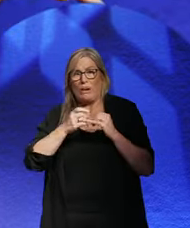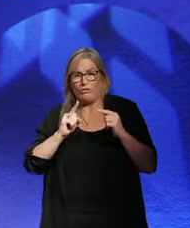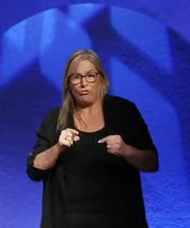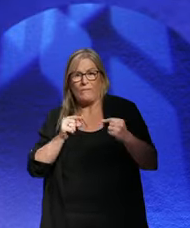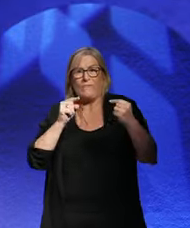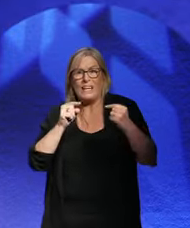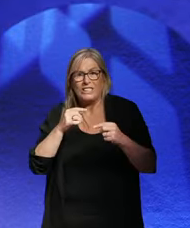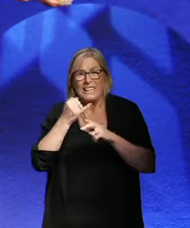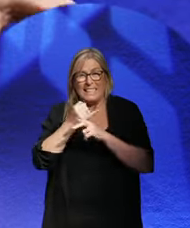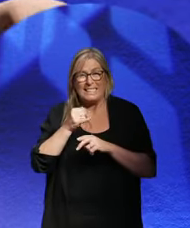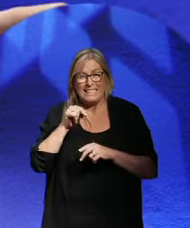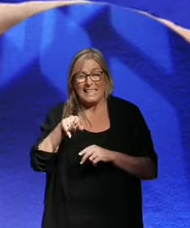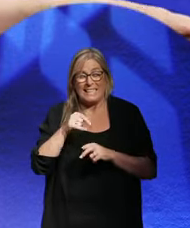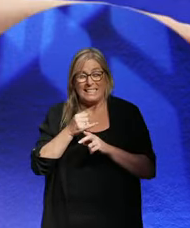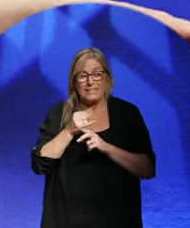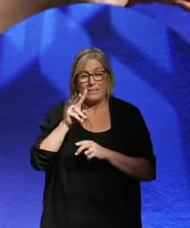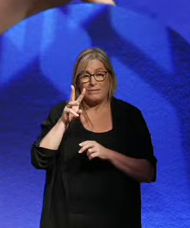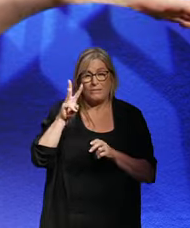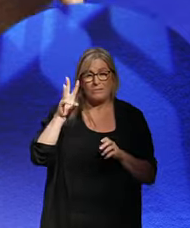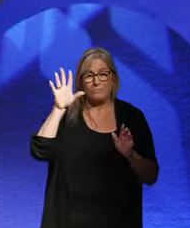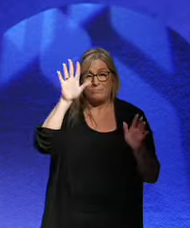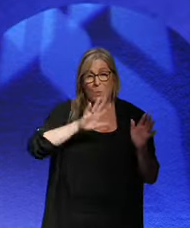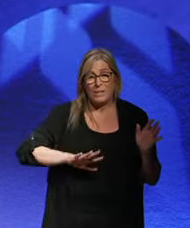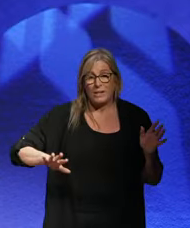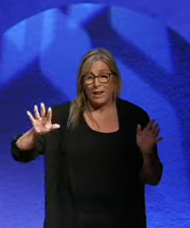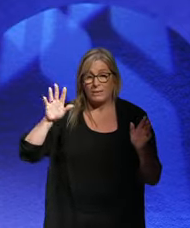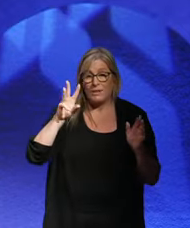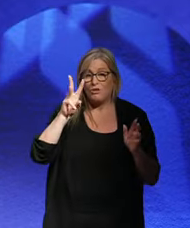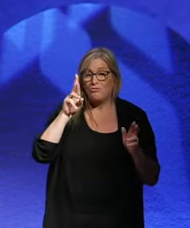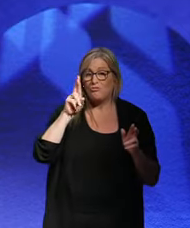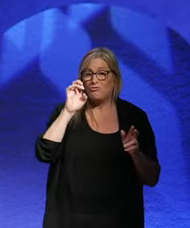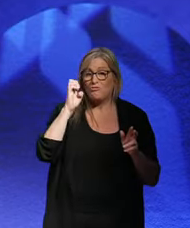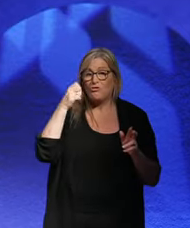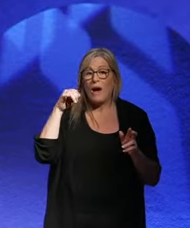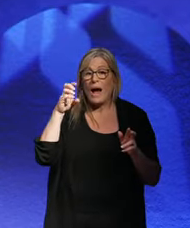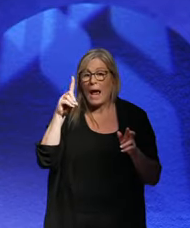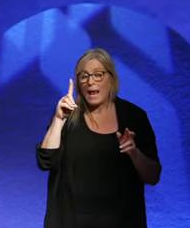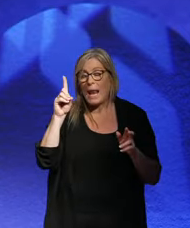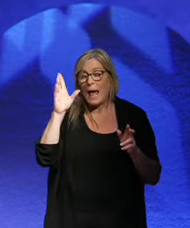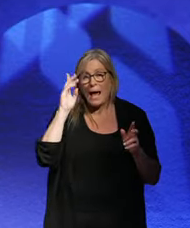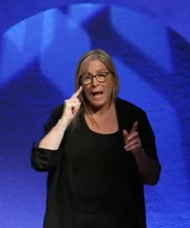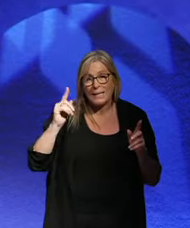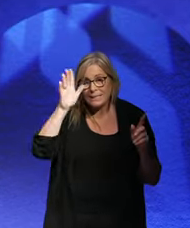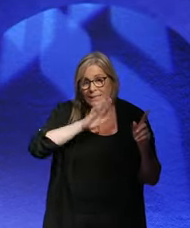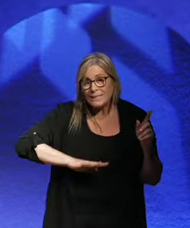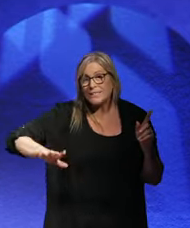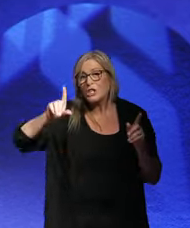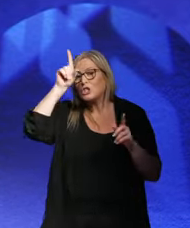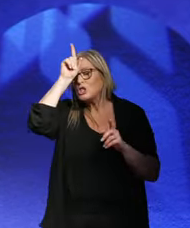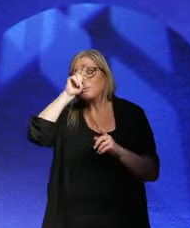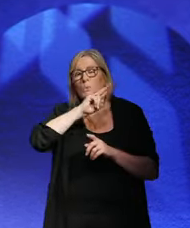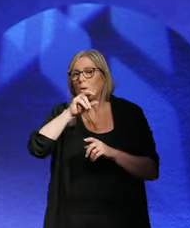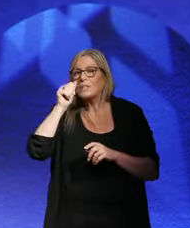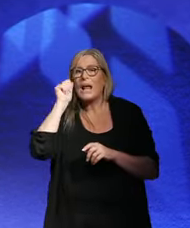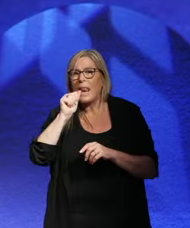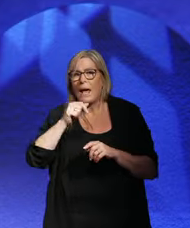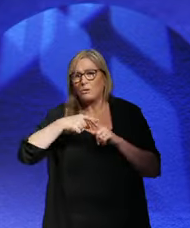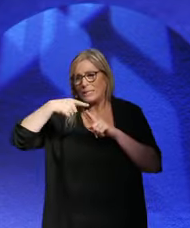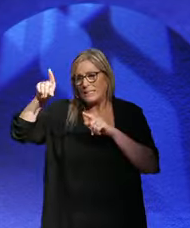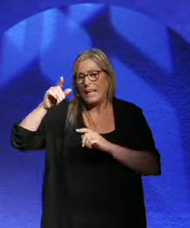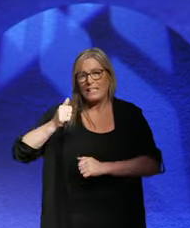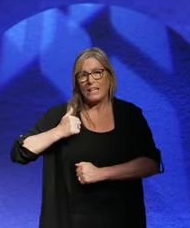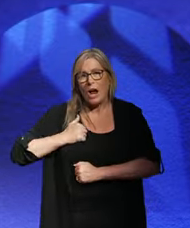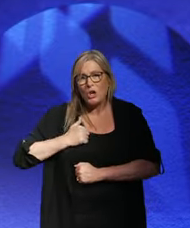Rhineland. Right across the Rhineland was this demilitarized zone. And Germany was not allowed to send troops into that zone